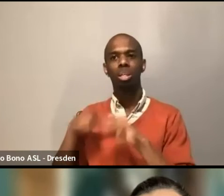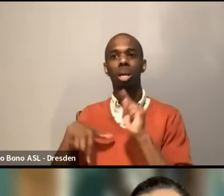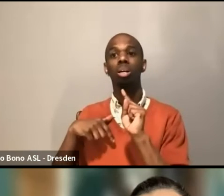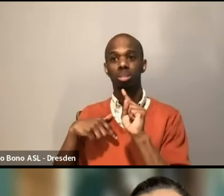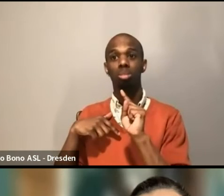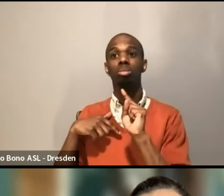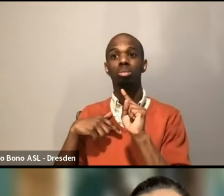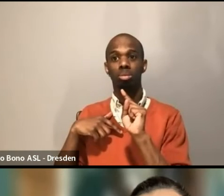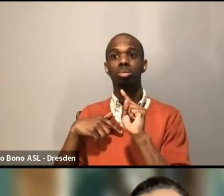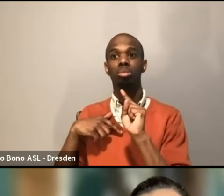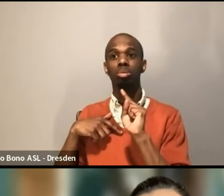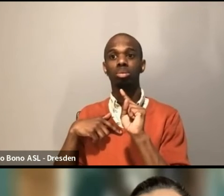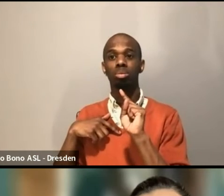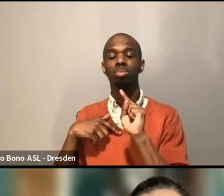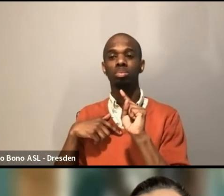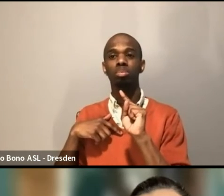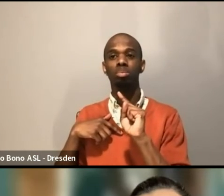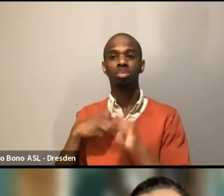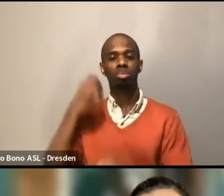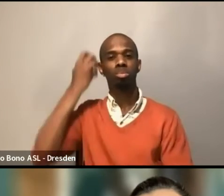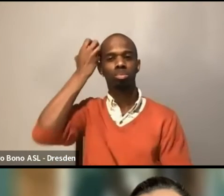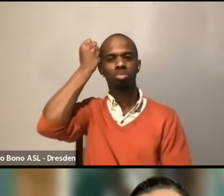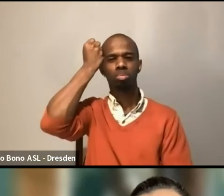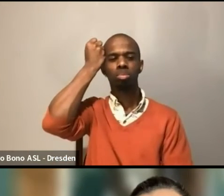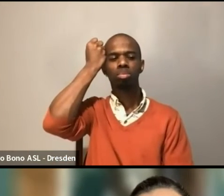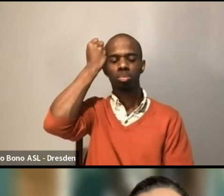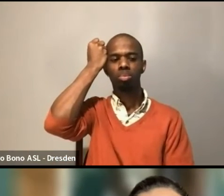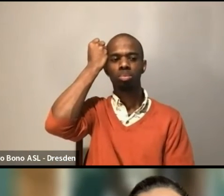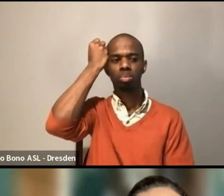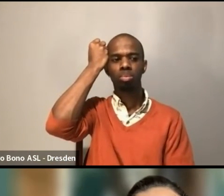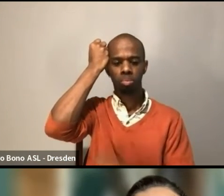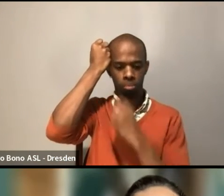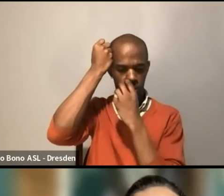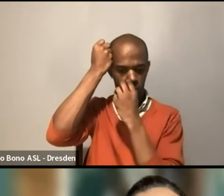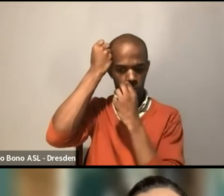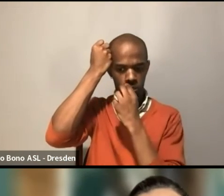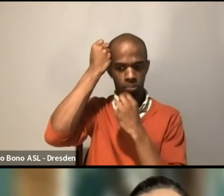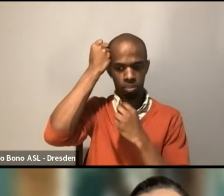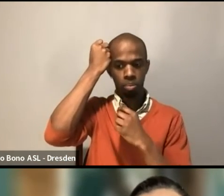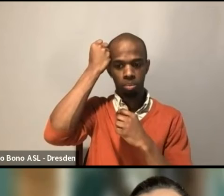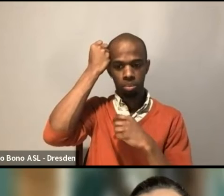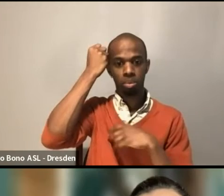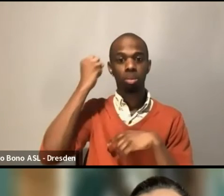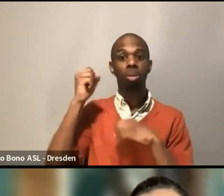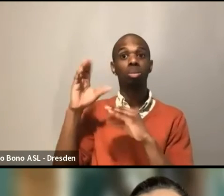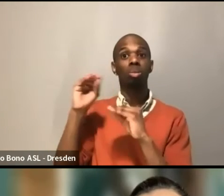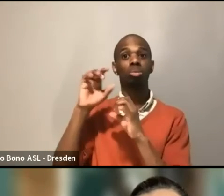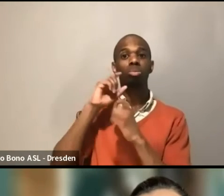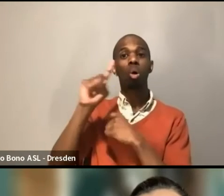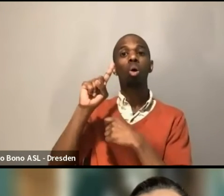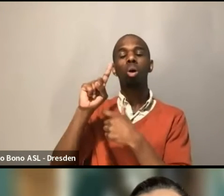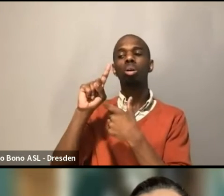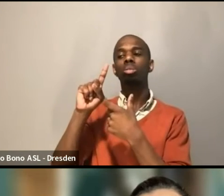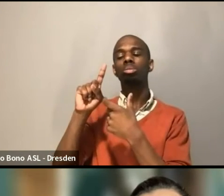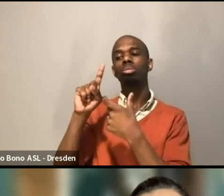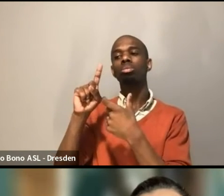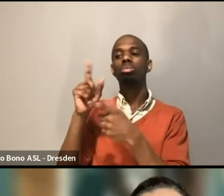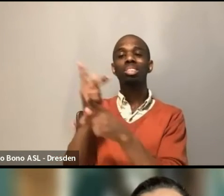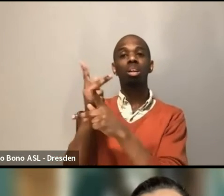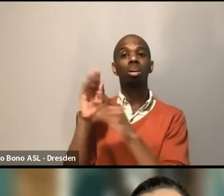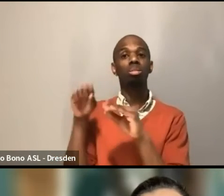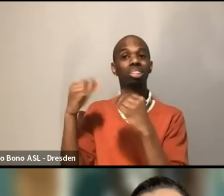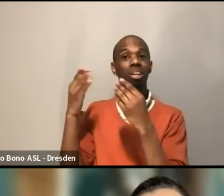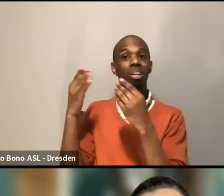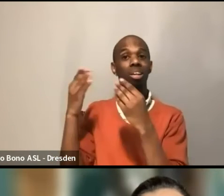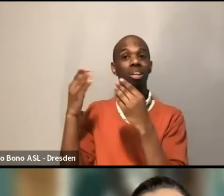with that in extraordinary ways. And just the invitation is to include caregiver support in the same way that you approach your, your other budget